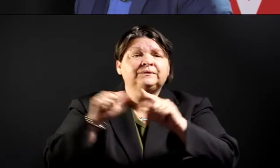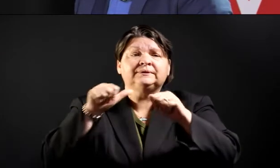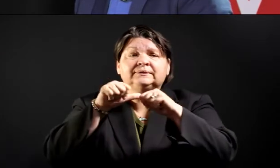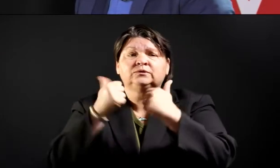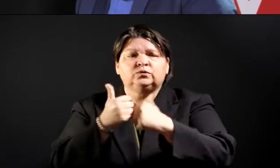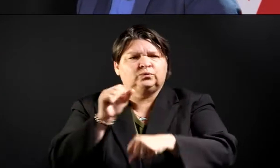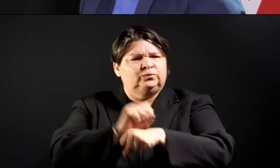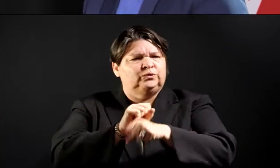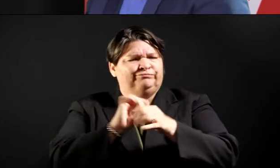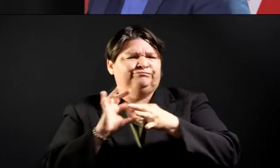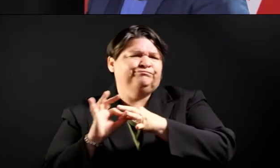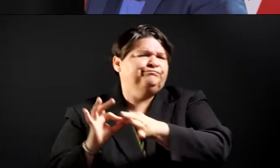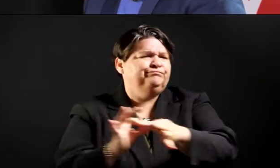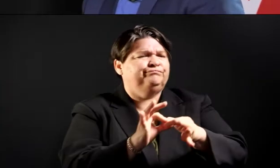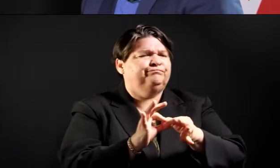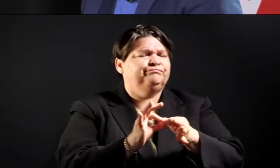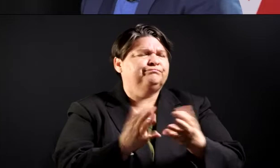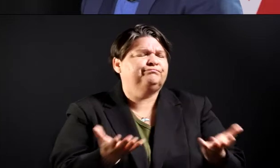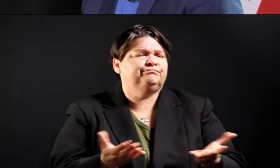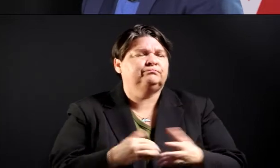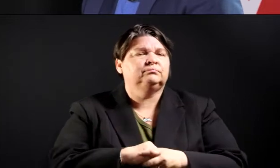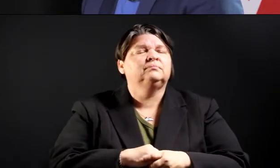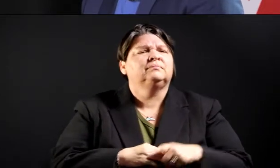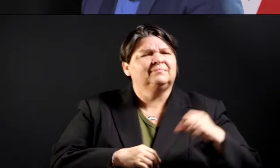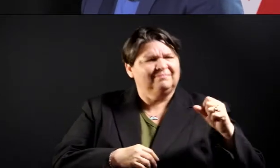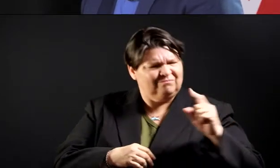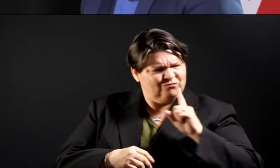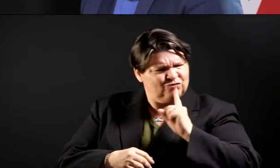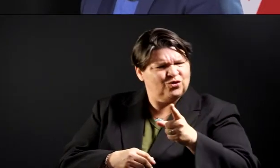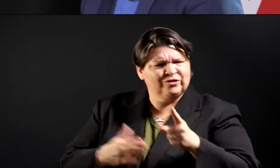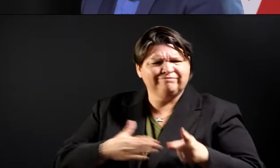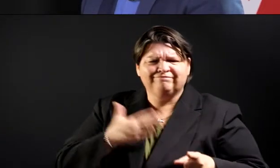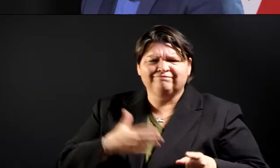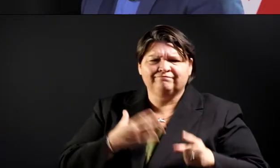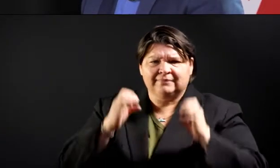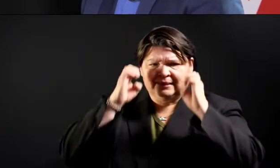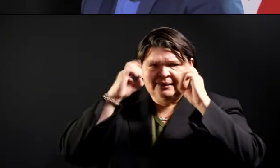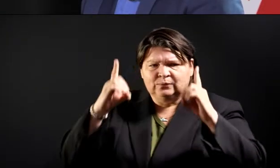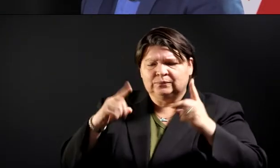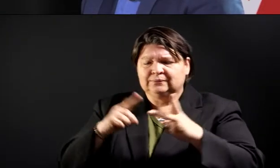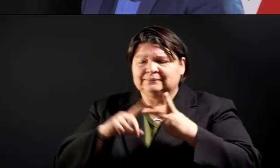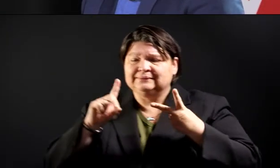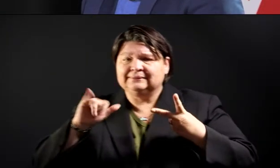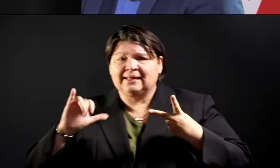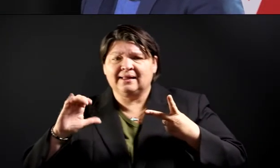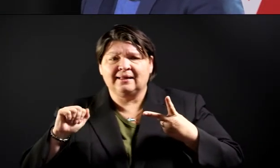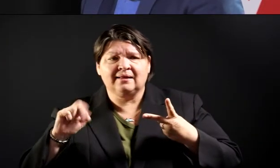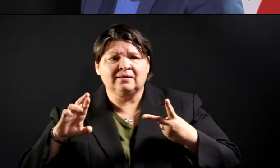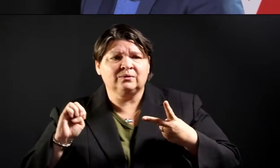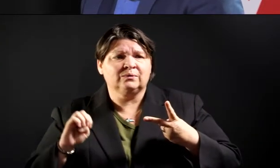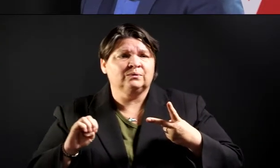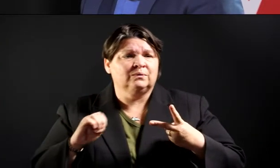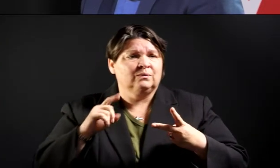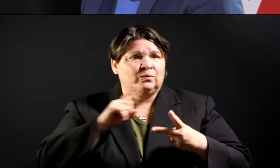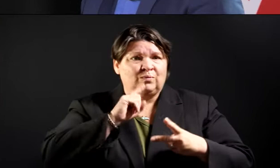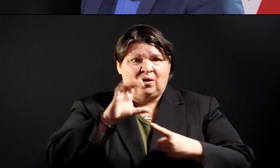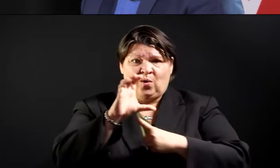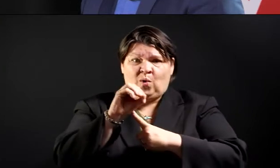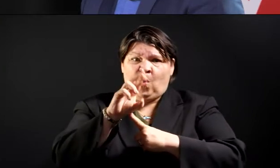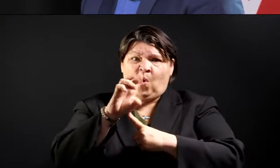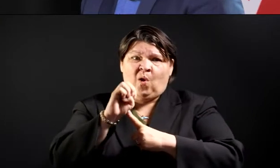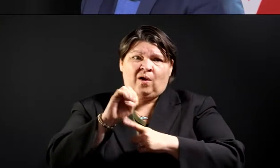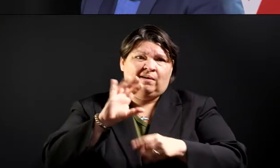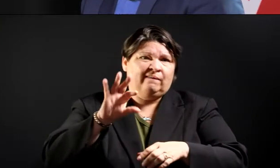Sure, absolutely. As you know, education and child care are not core functions of city government, but these